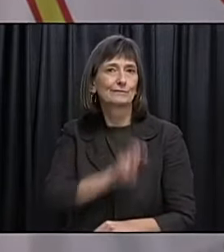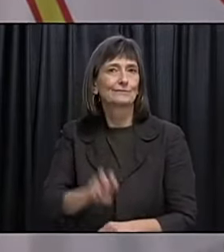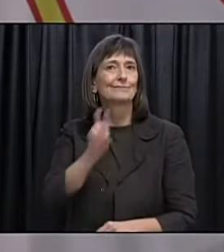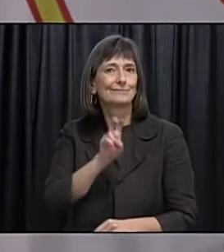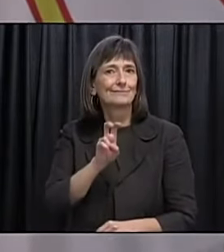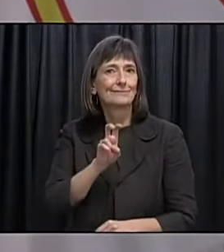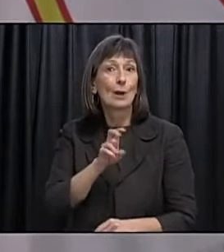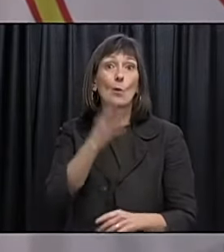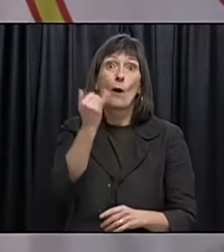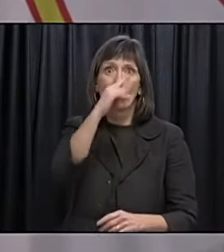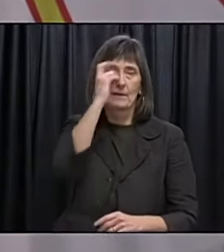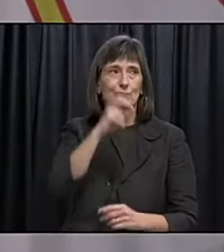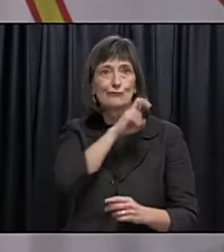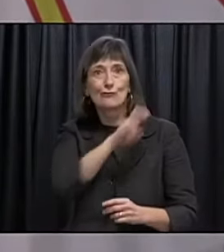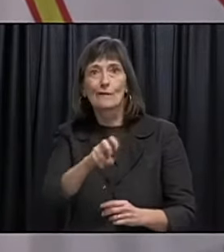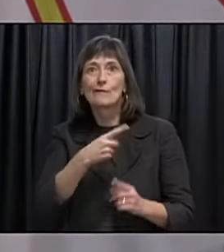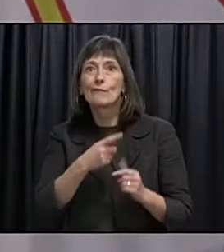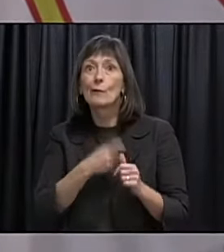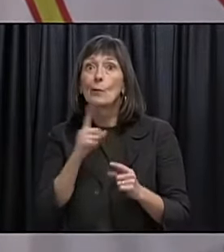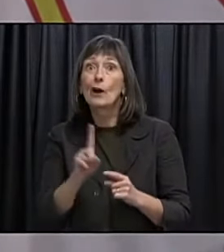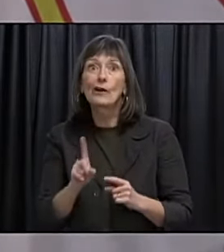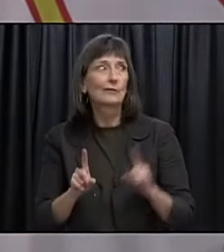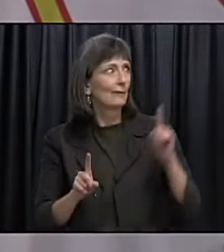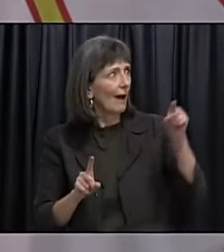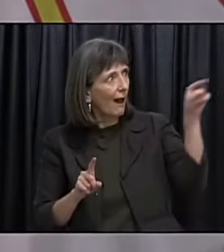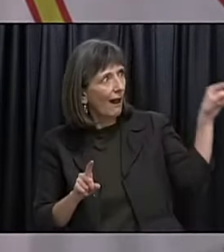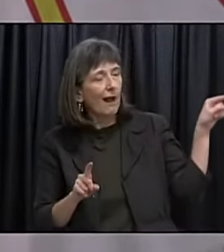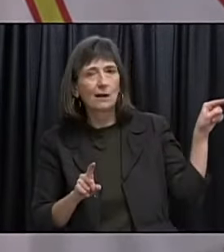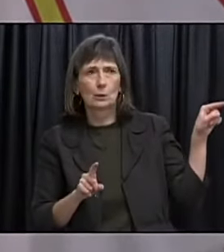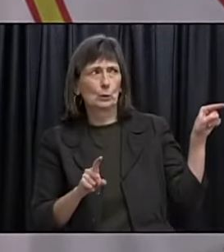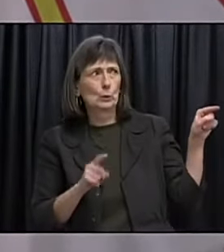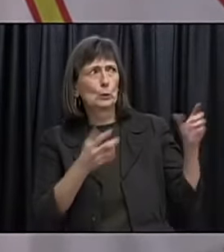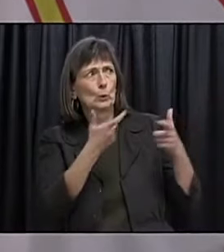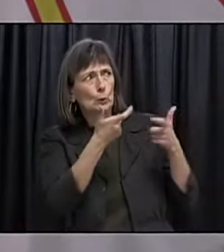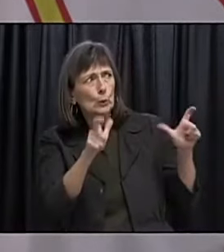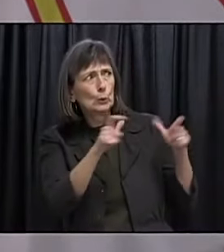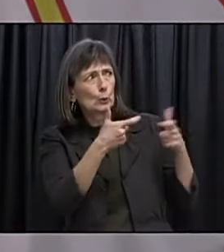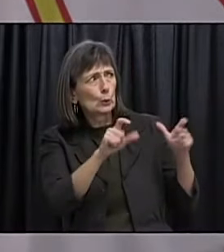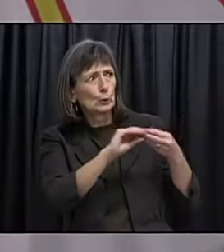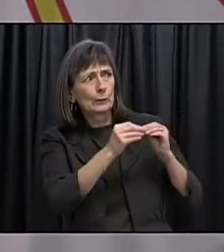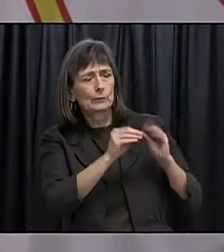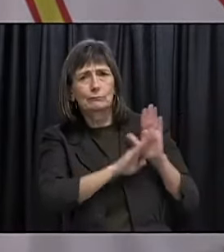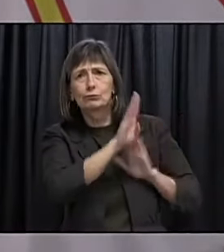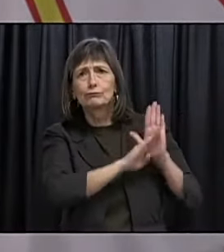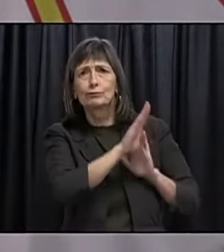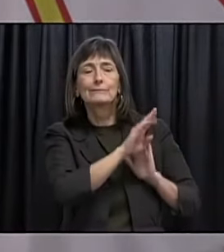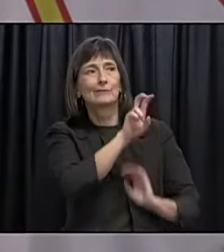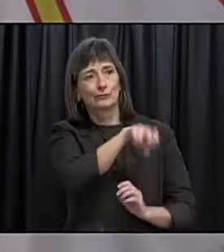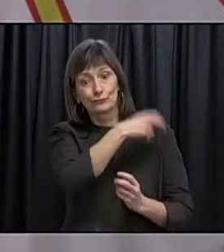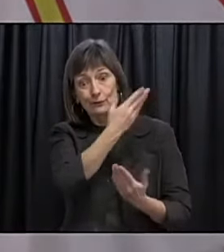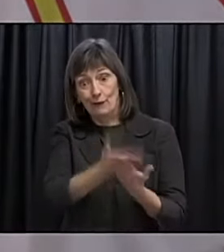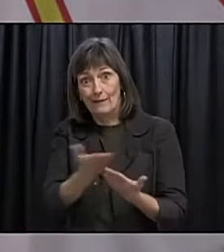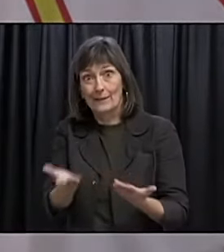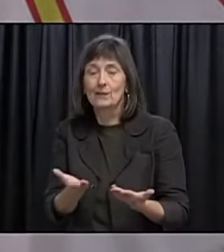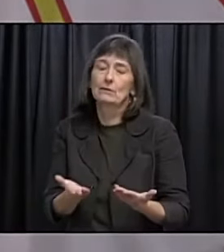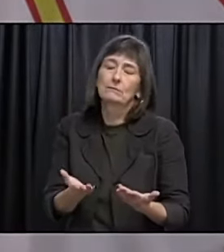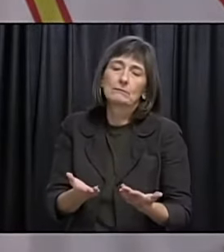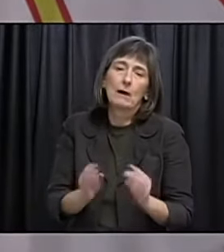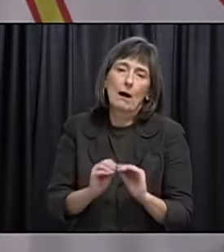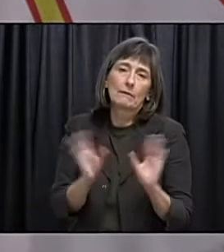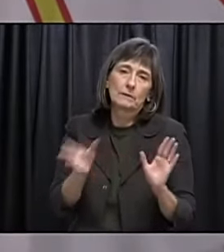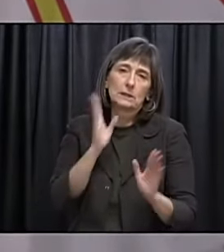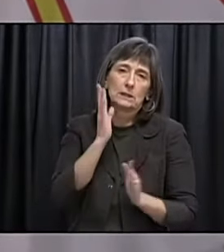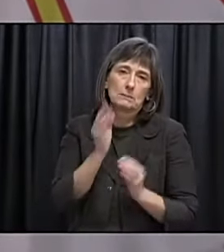epidemiology elsewhere. It's only makes sense that we will start to see more travel related cases um and I think this is the